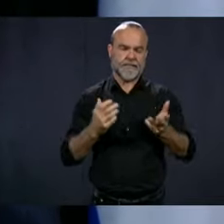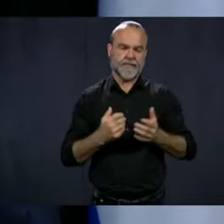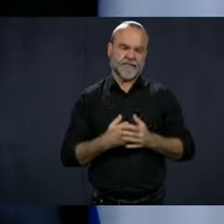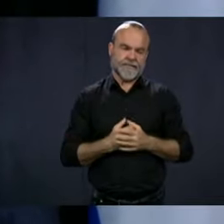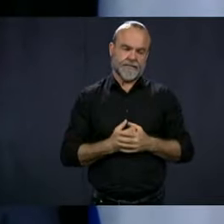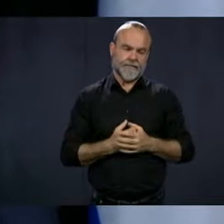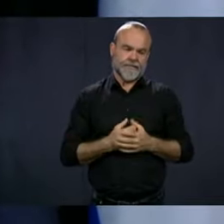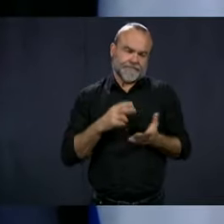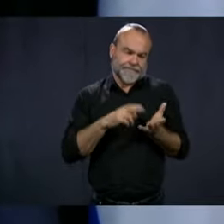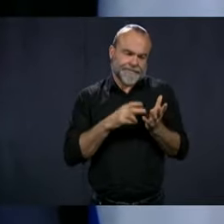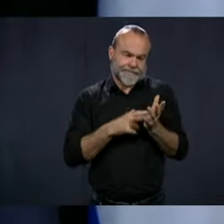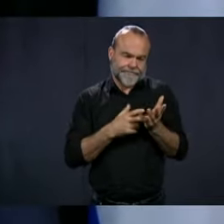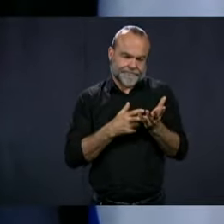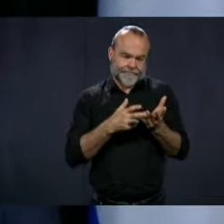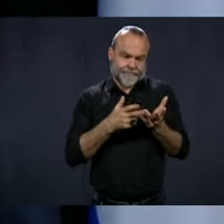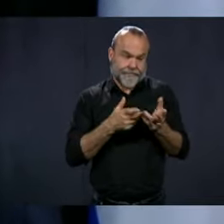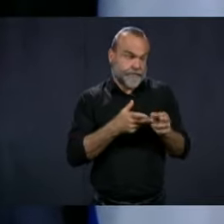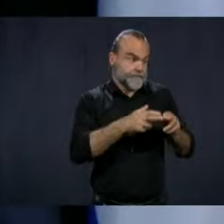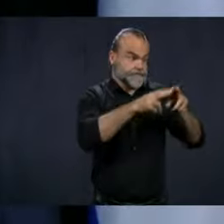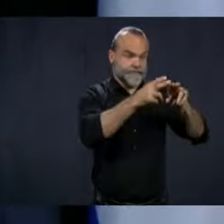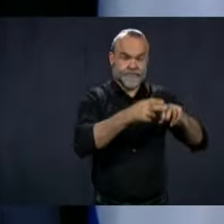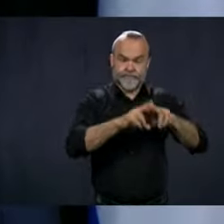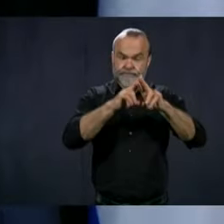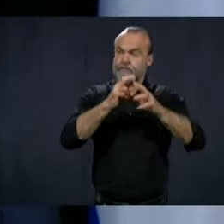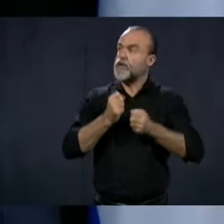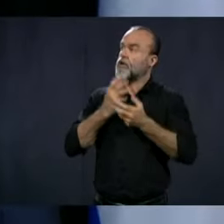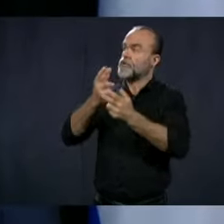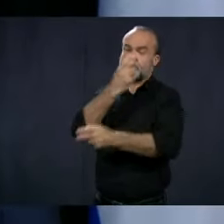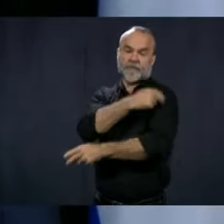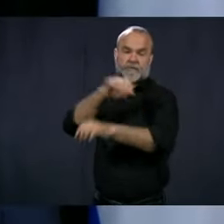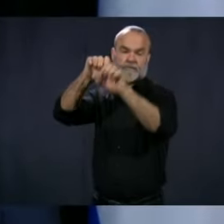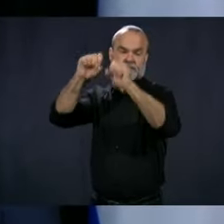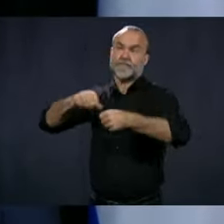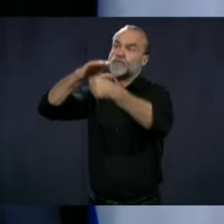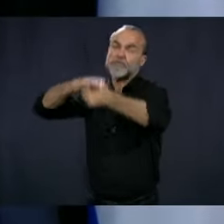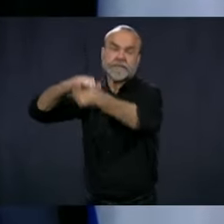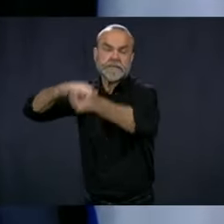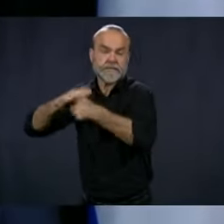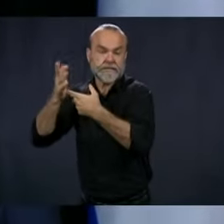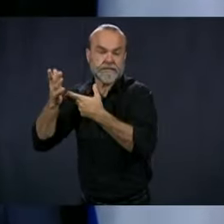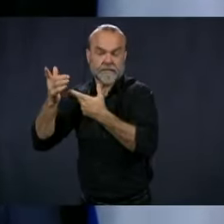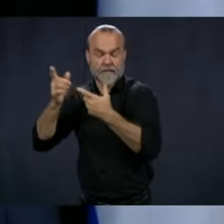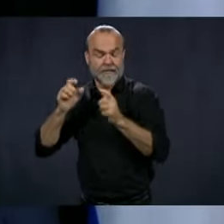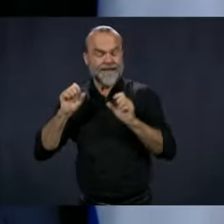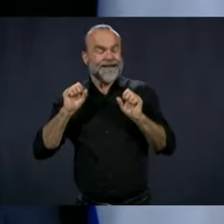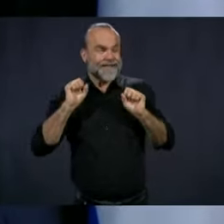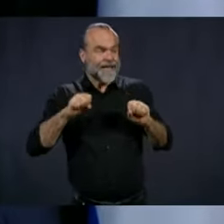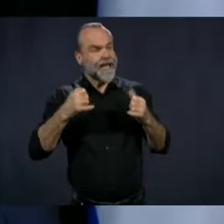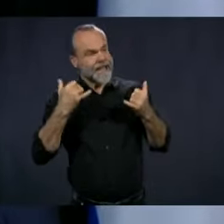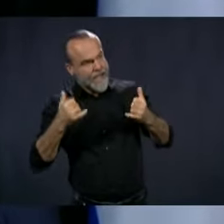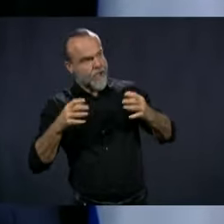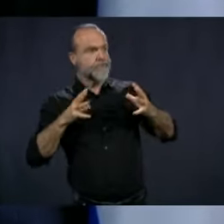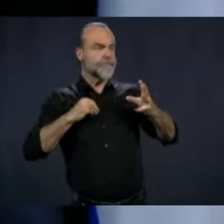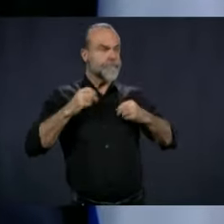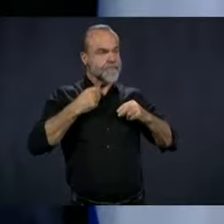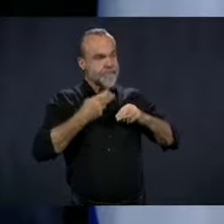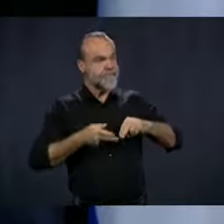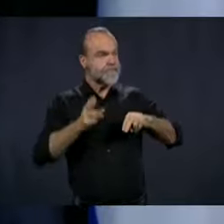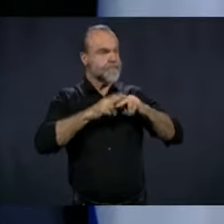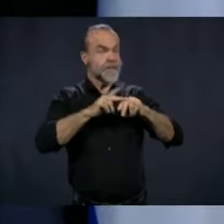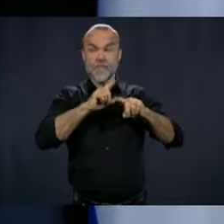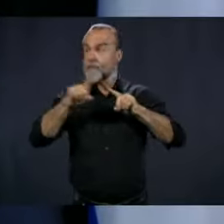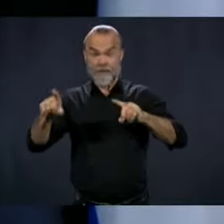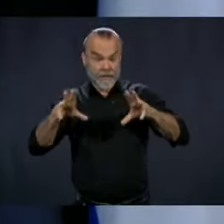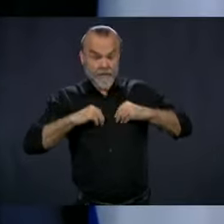the health care system, which is at some capacity, but could not tolerate, I would say, a big